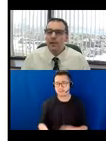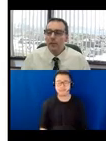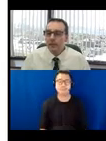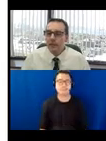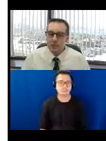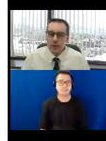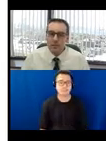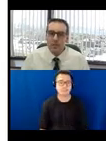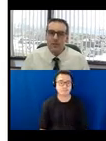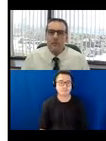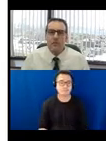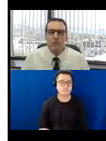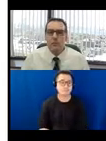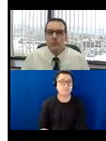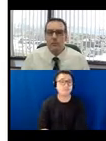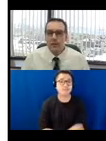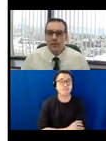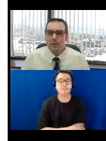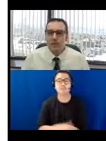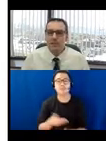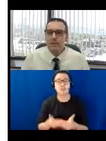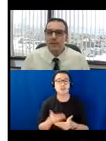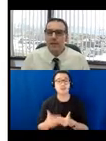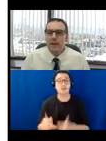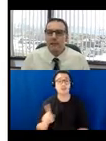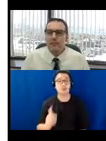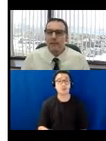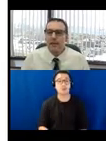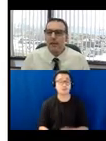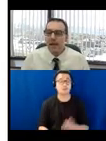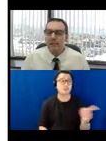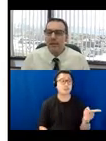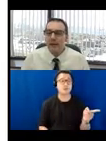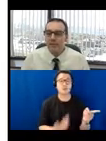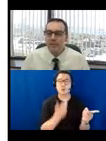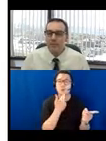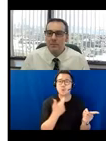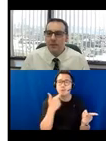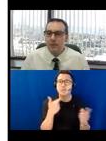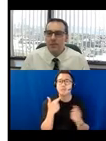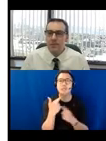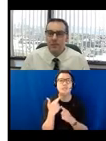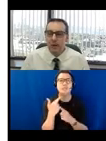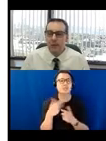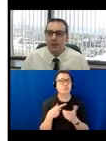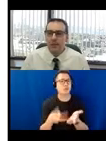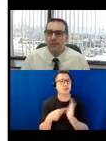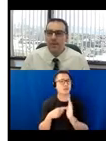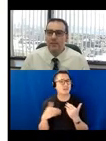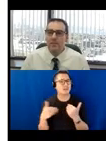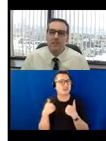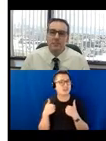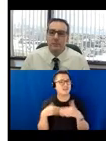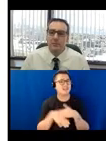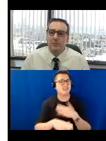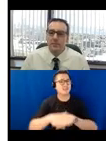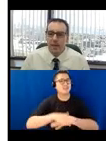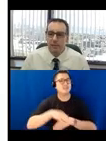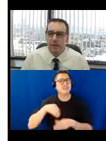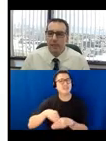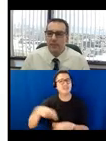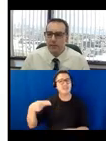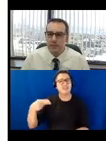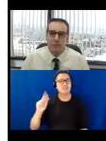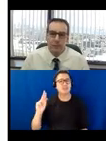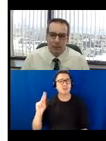So the next question is, do restaurants have, have to have accessible tables in the parklet if they have accessible tables on the